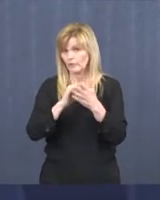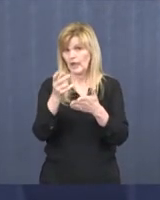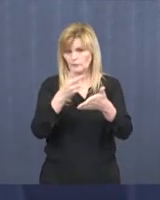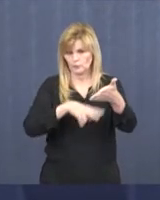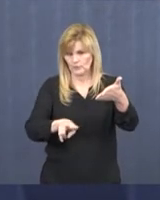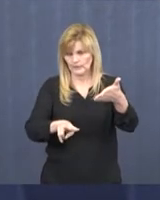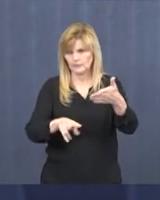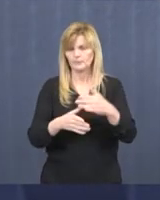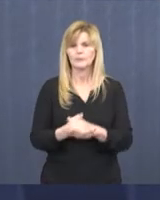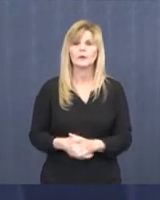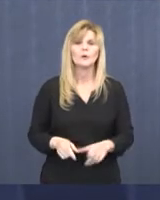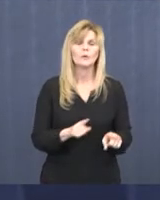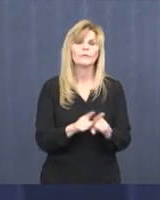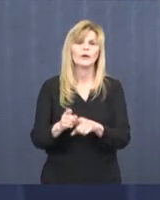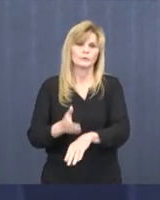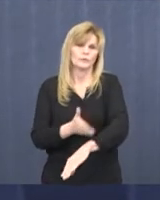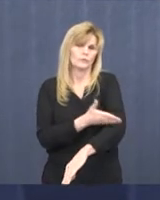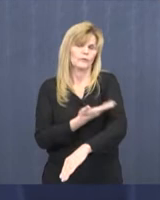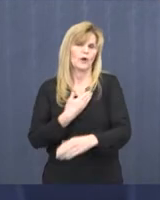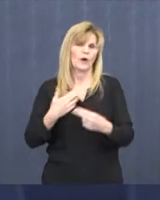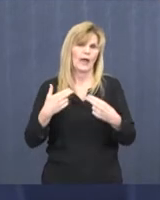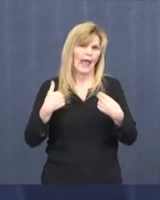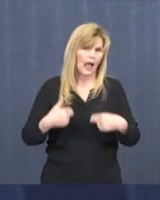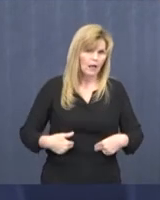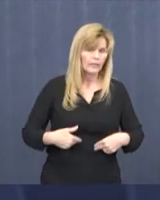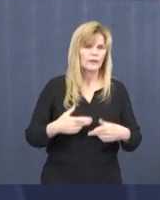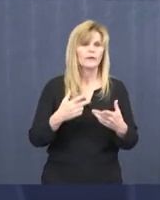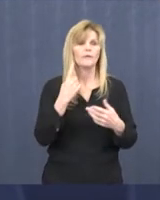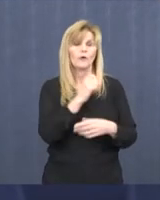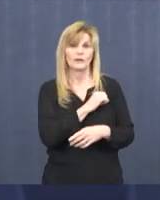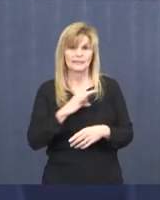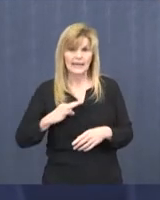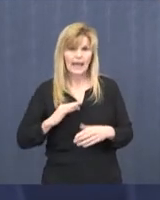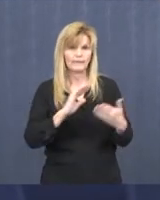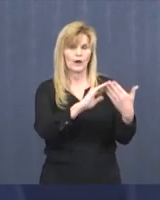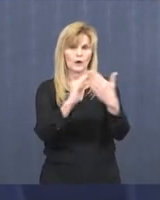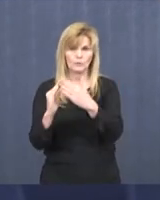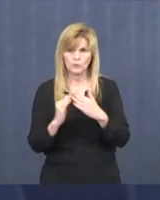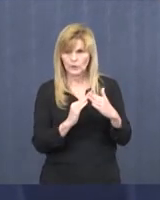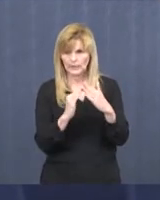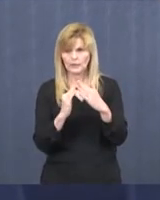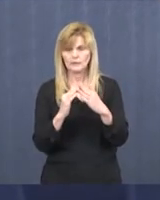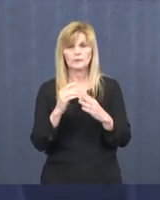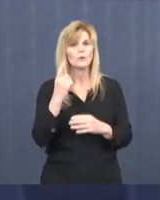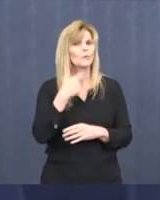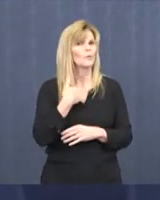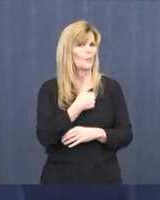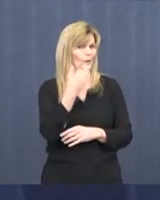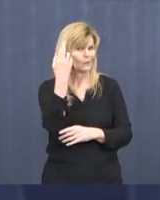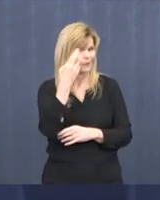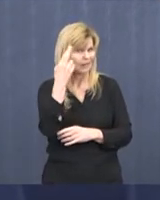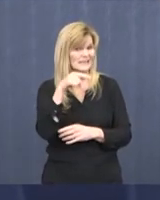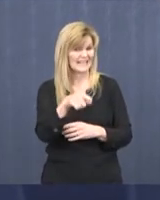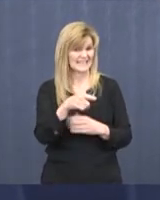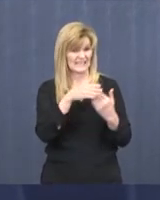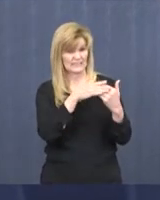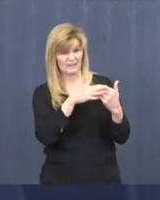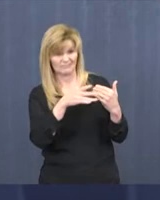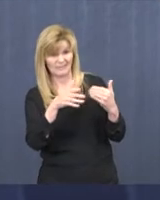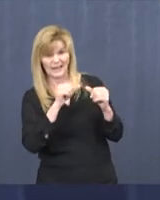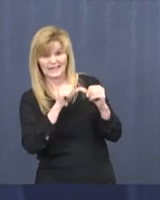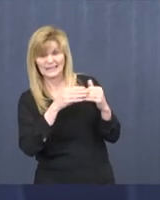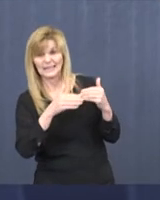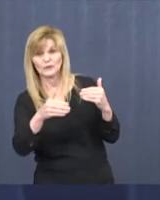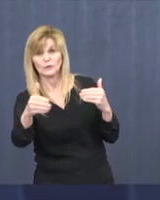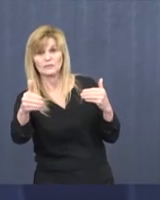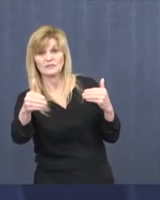We've also enhanced our wellness initiatives and resources for our staff, but also for our community. We realize that as this goes on, that's going to become